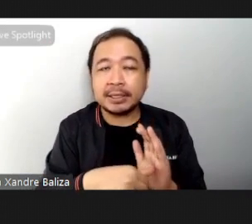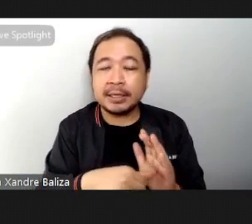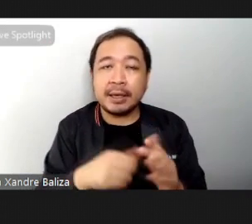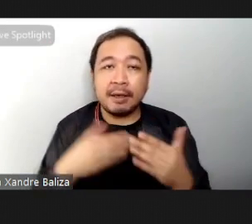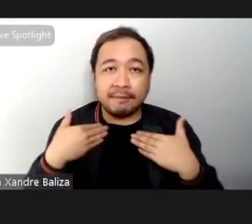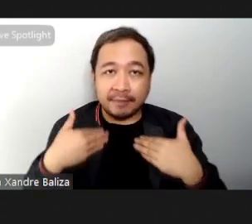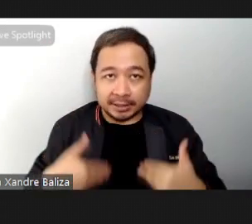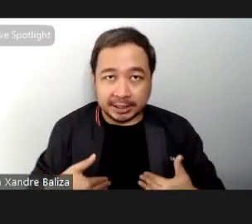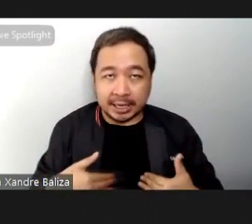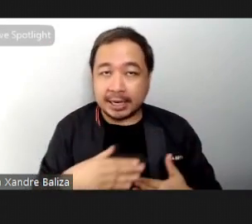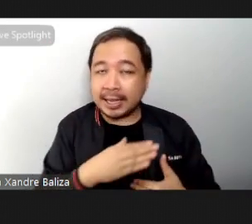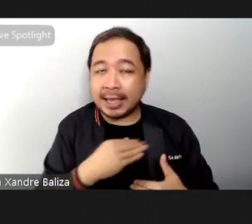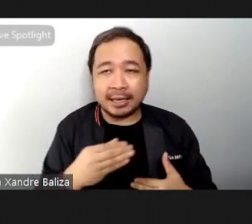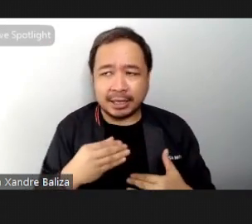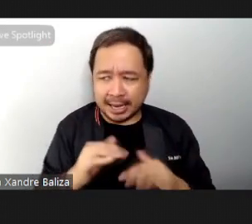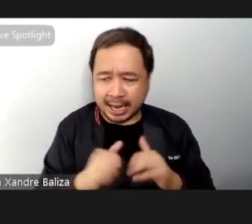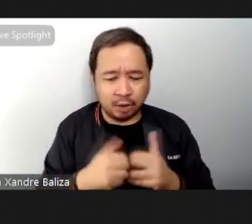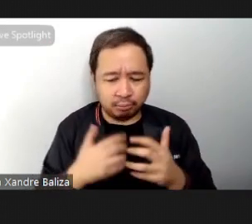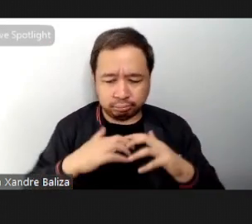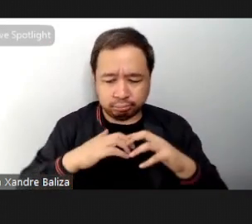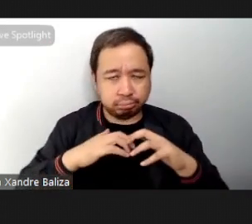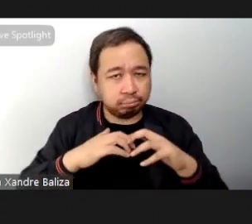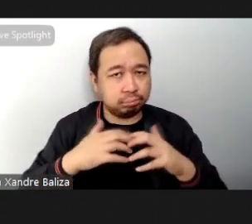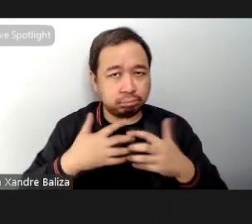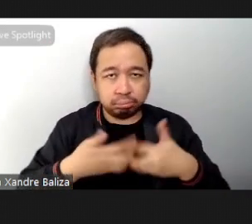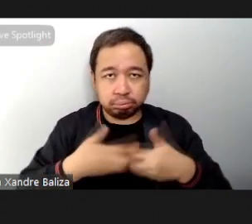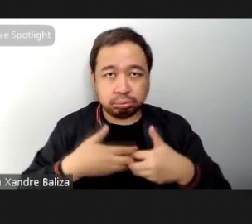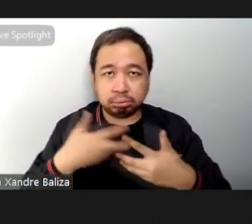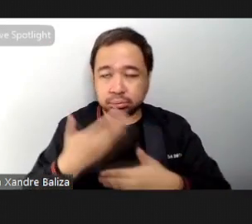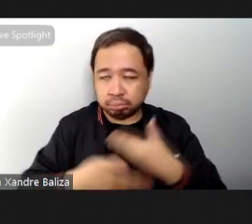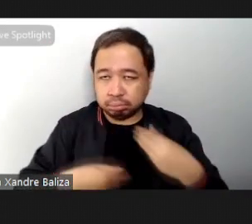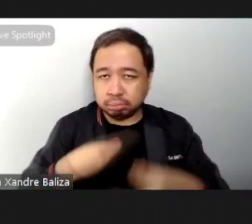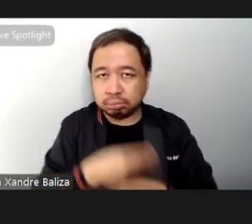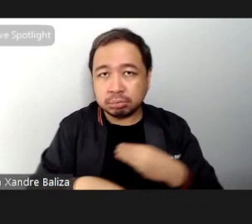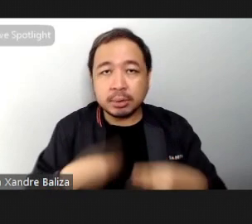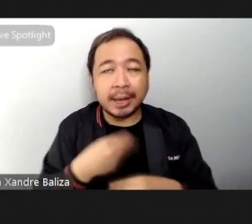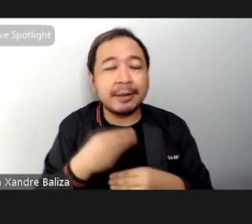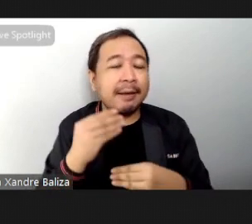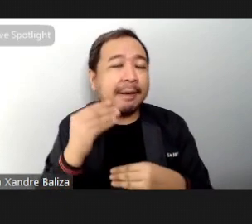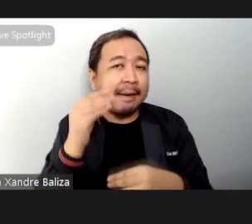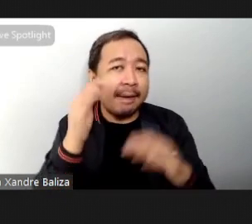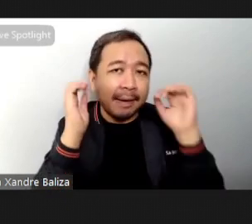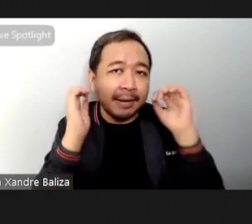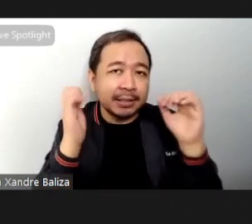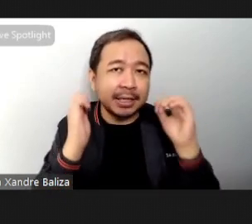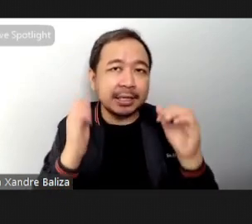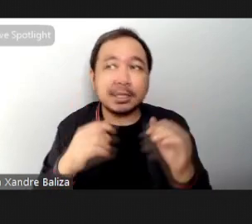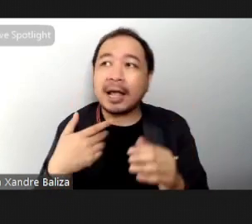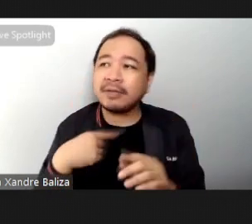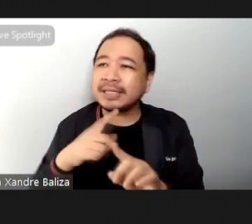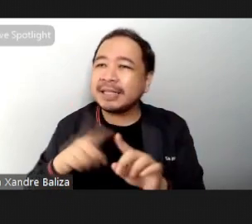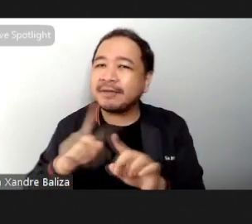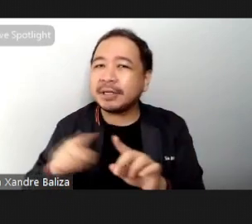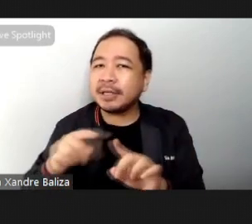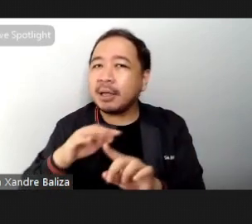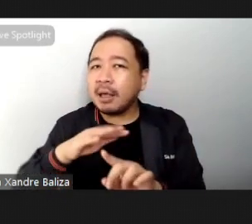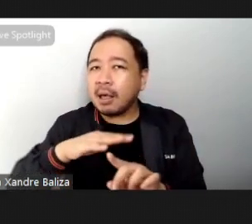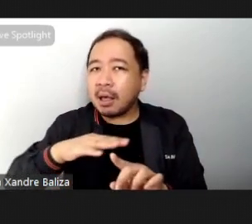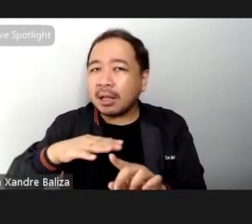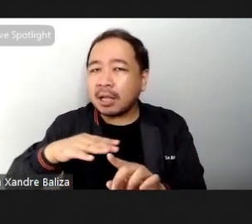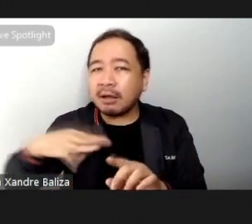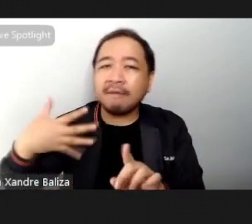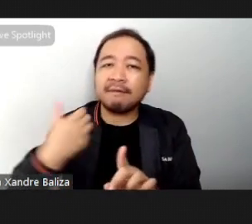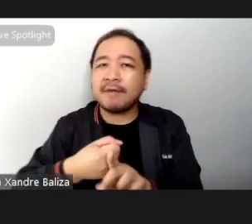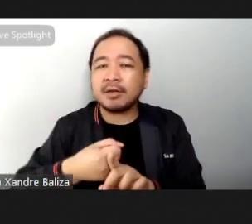and physiological effects of exercise there are many other factors out there such as the environment or the people you